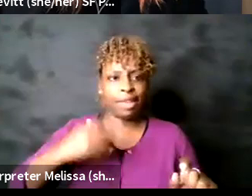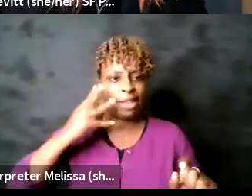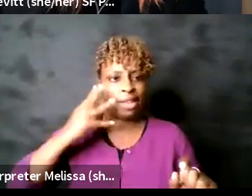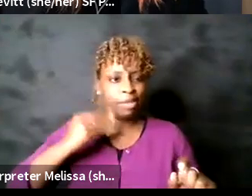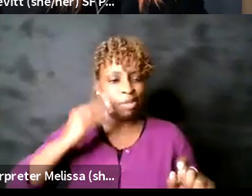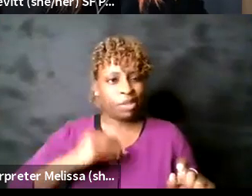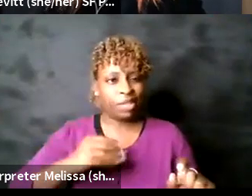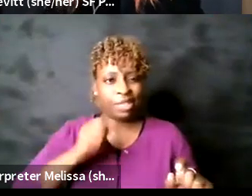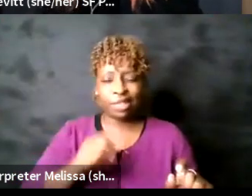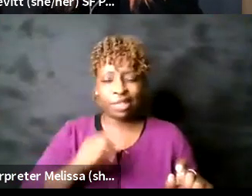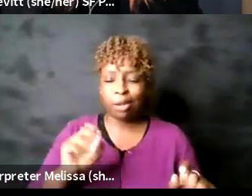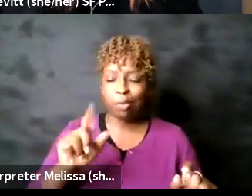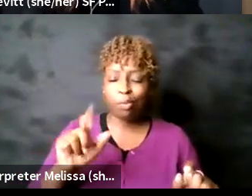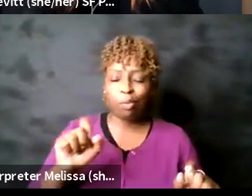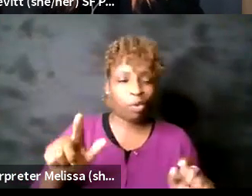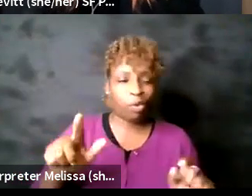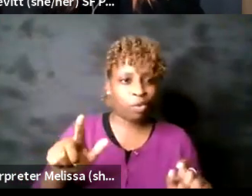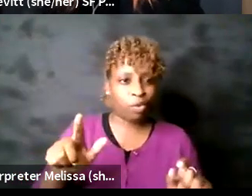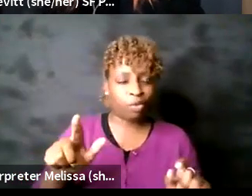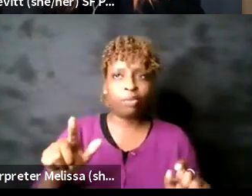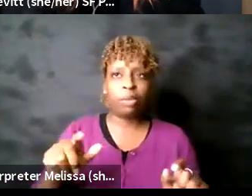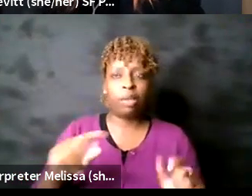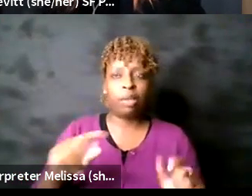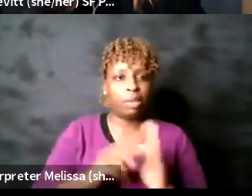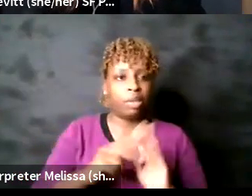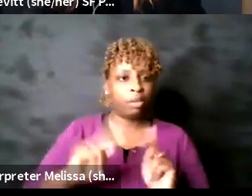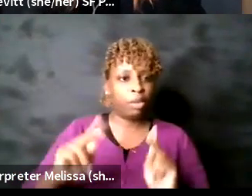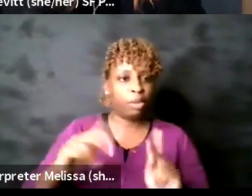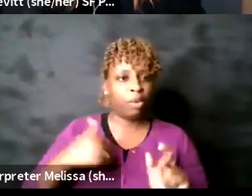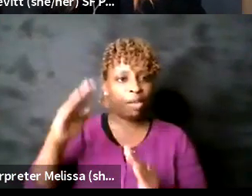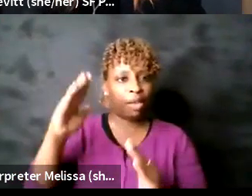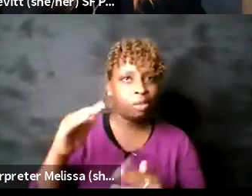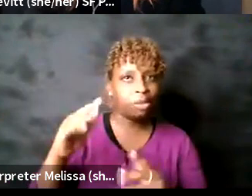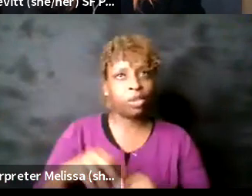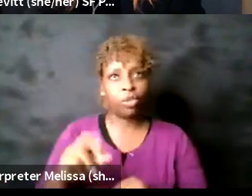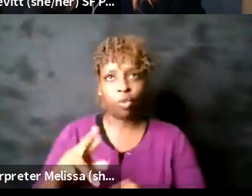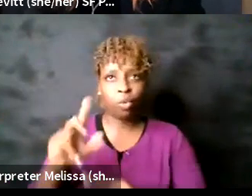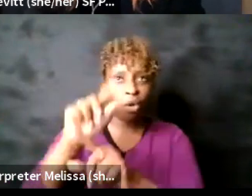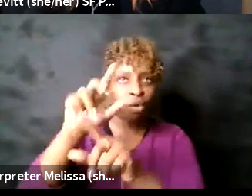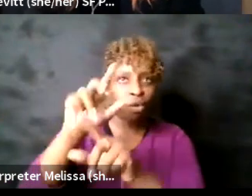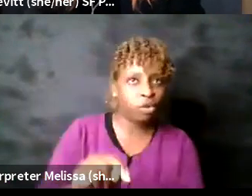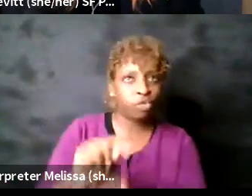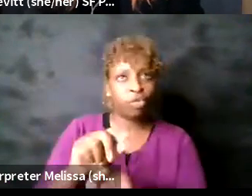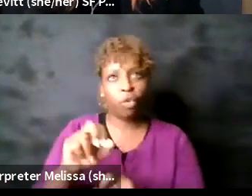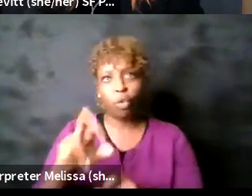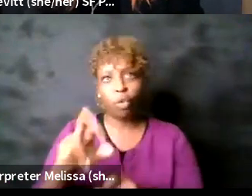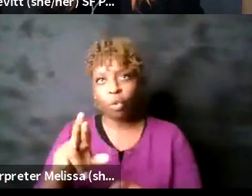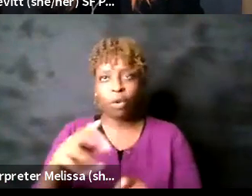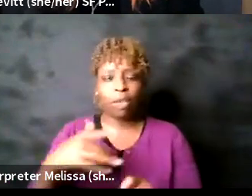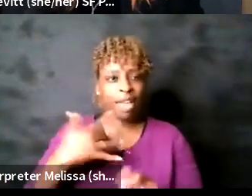have an expectation or it's ritual or they're they have an anxiety that they're transmuting into aggression